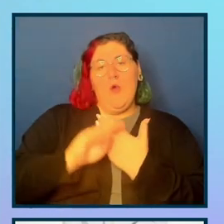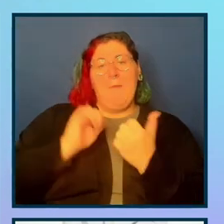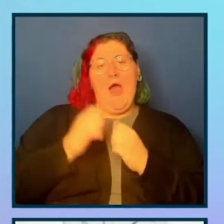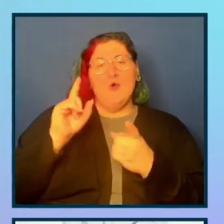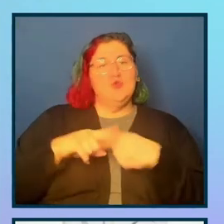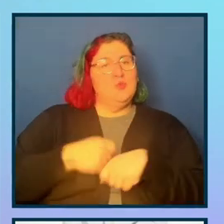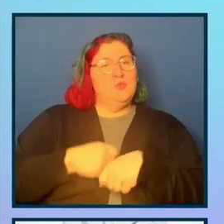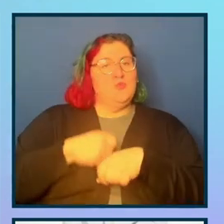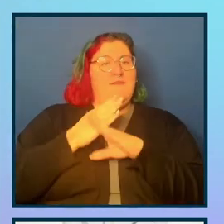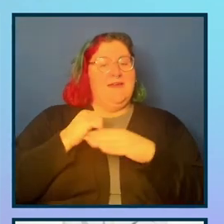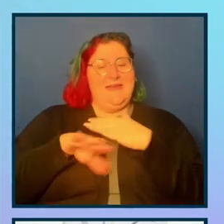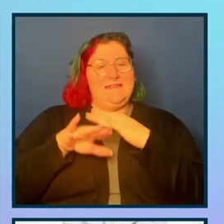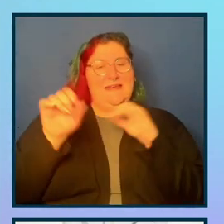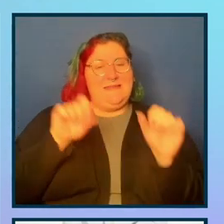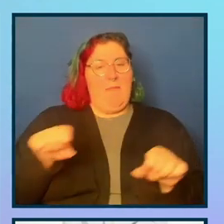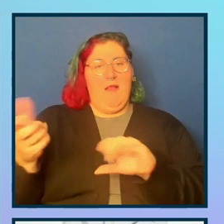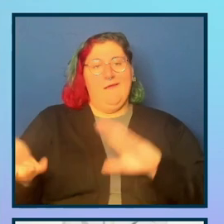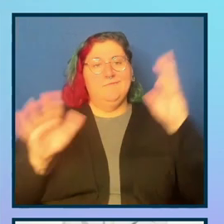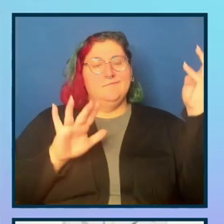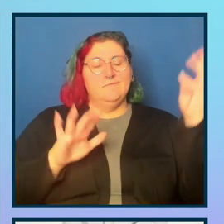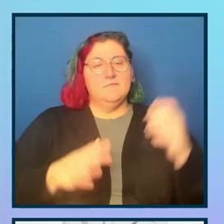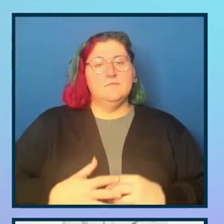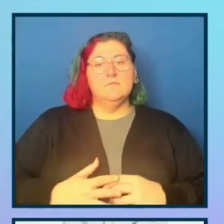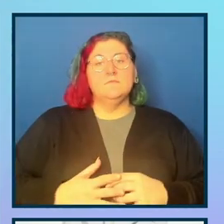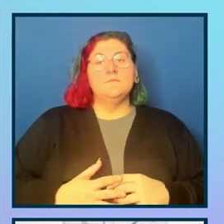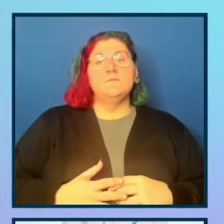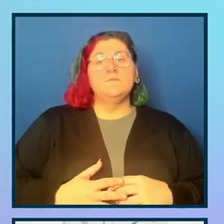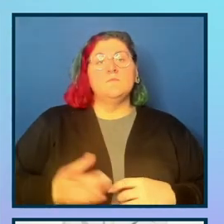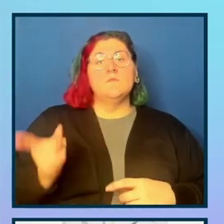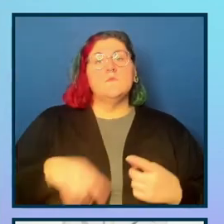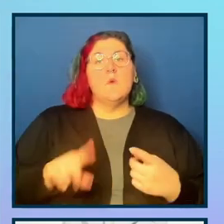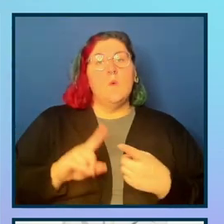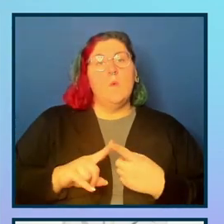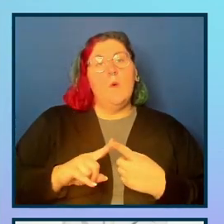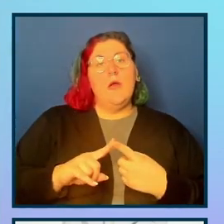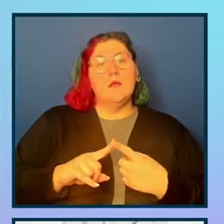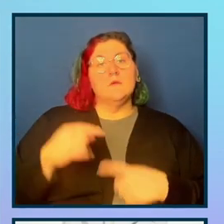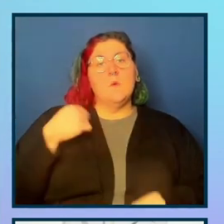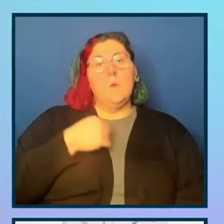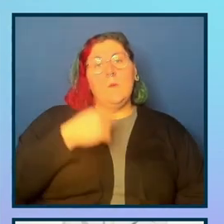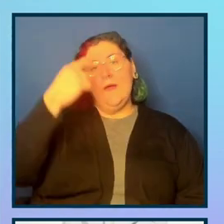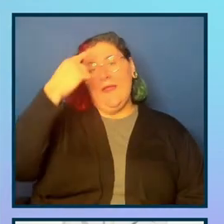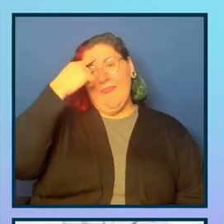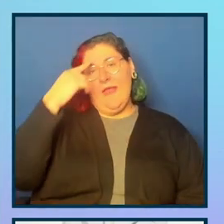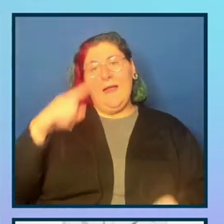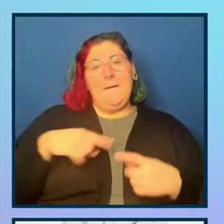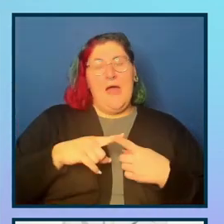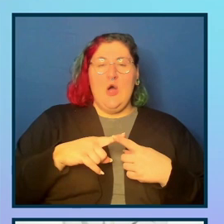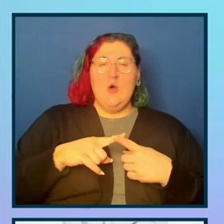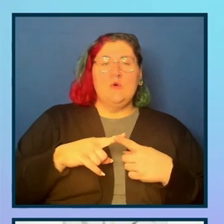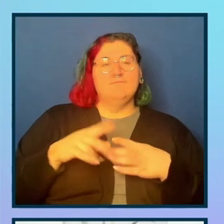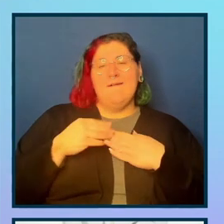accessibility defects. When we think of, you know, agile development,